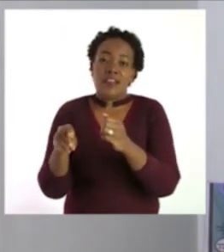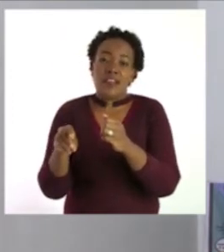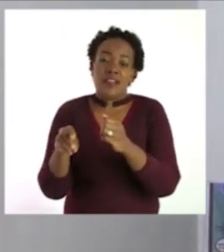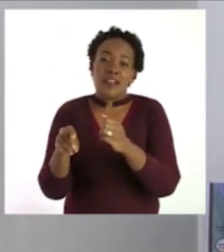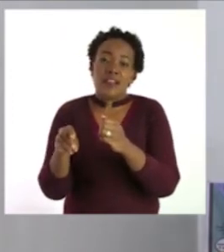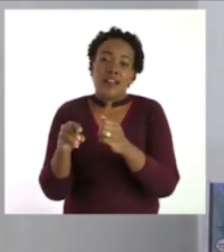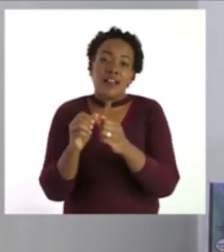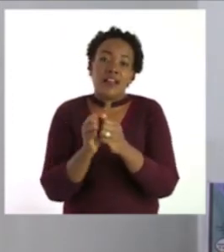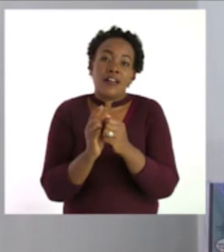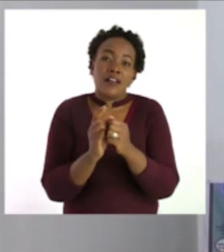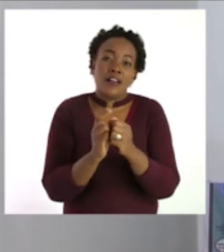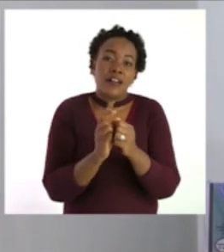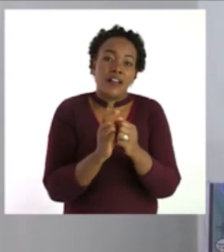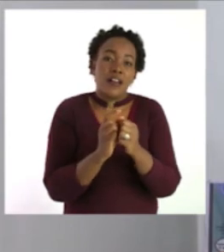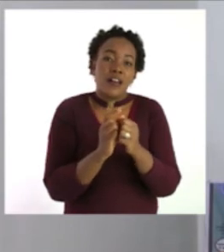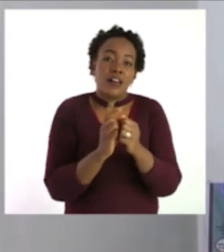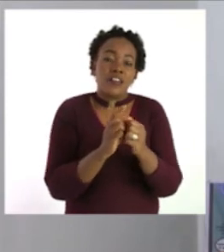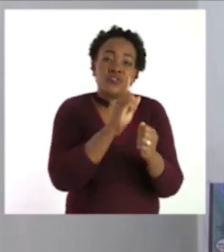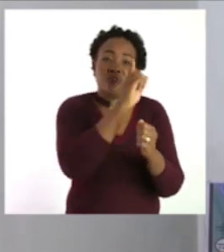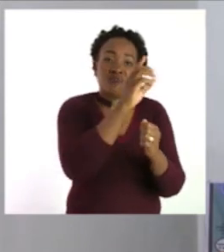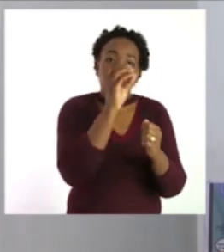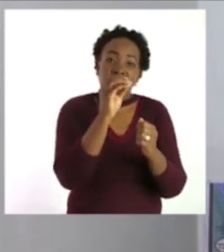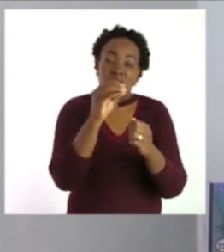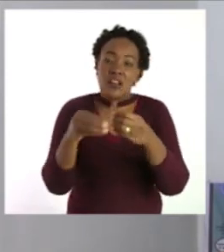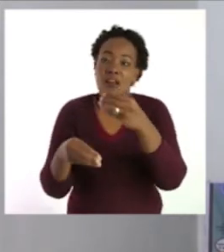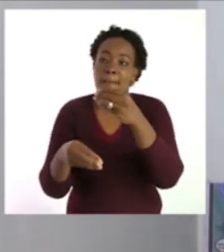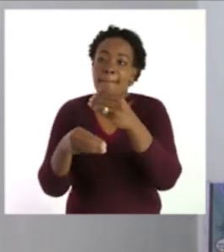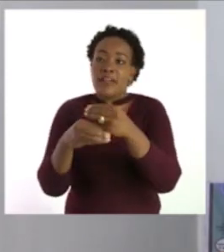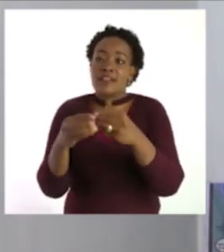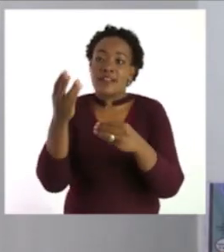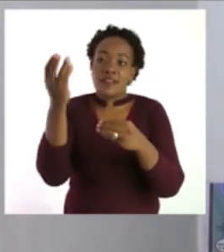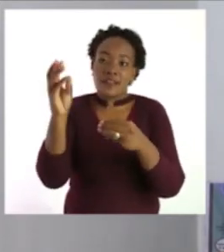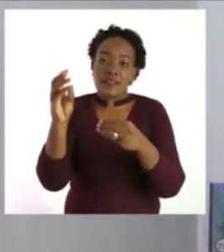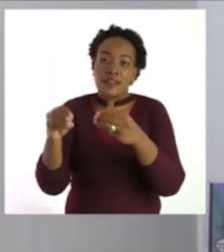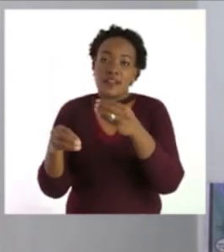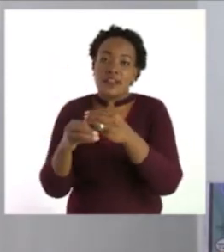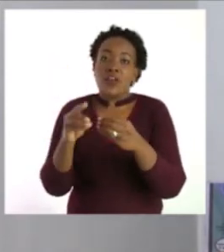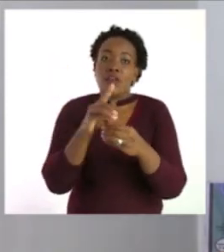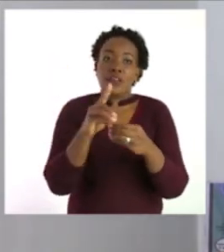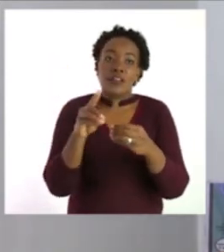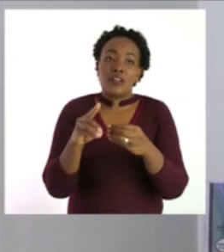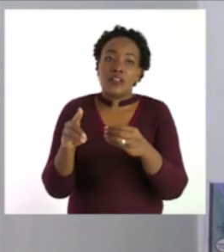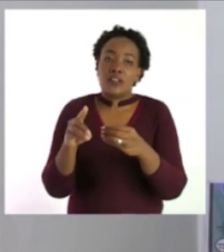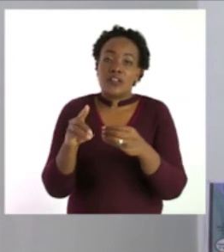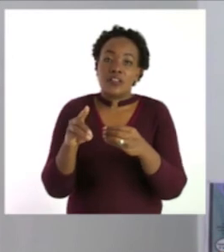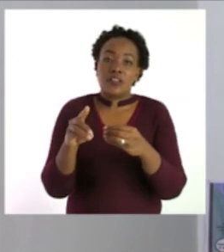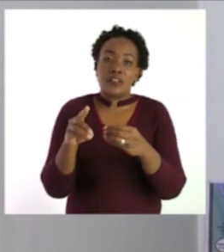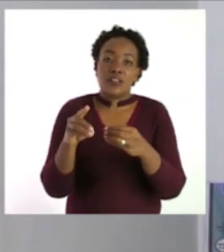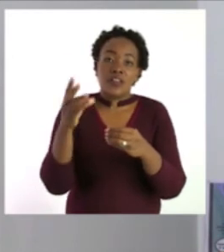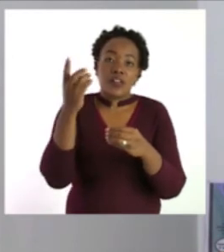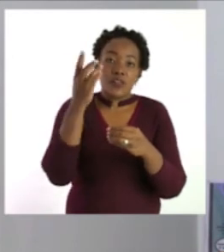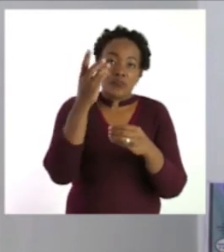Okay. So, it will be 10 plus 6 equals to 16.